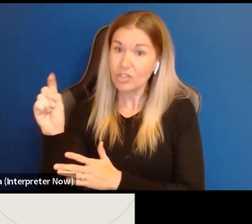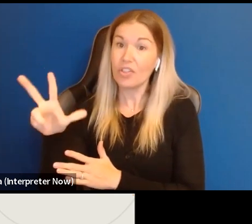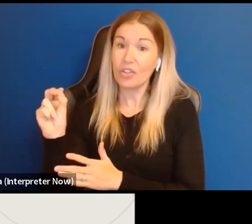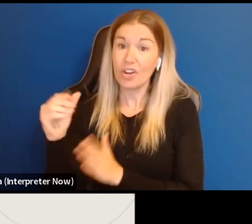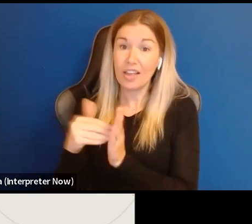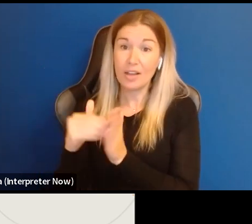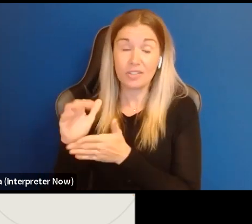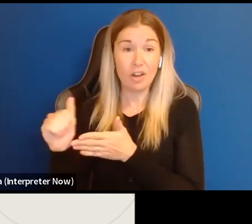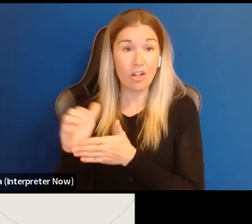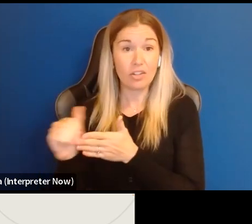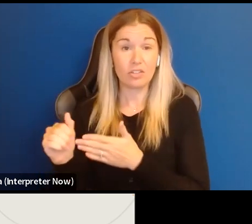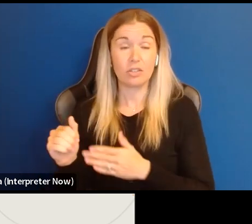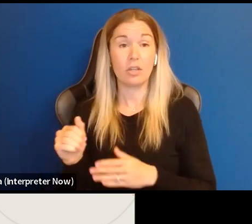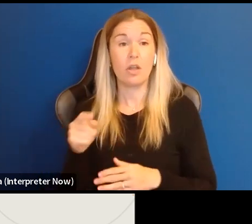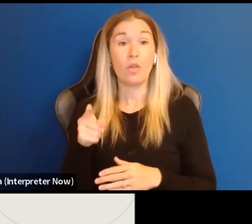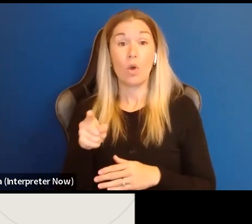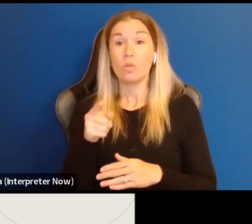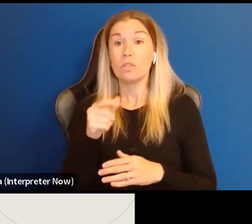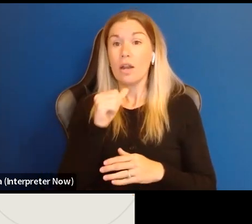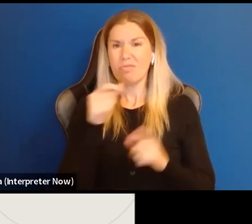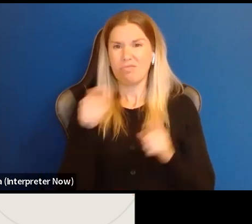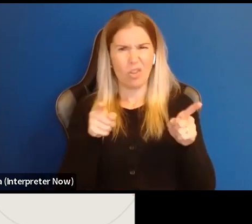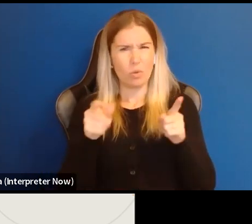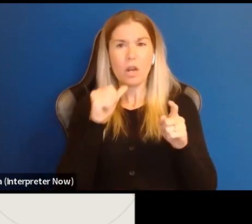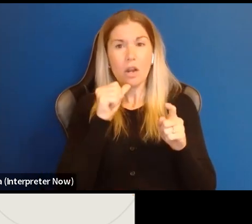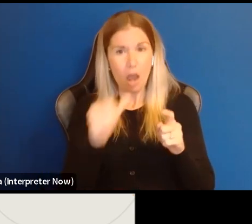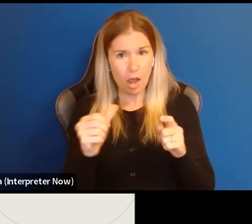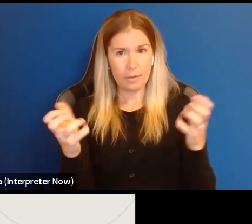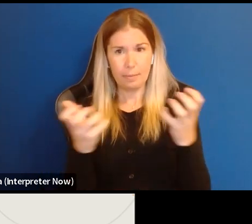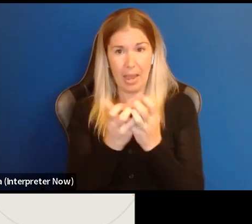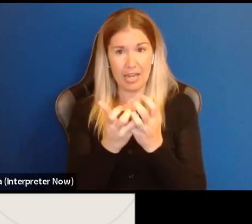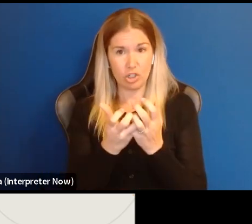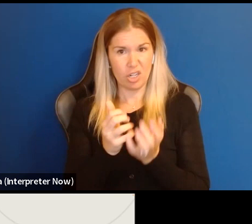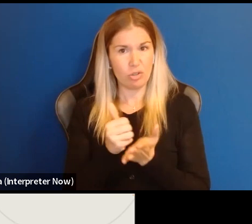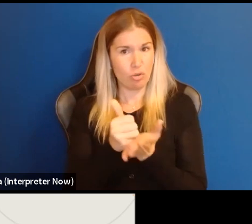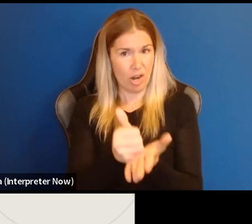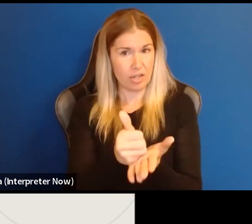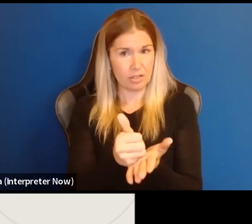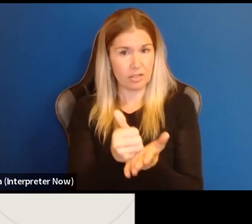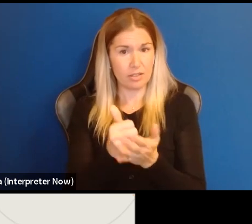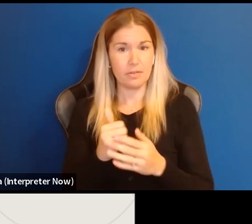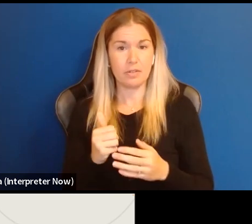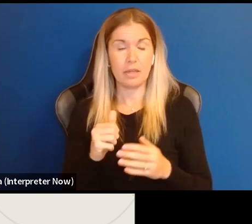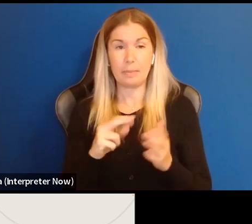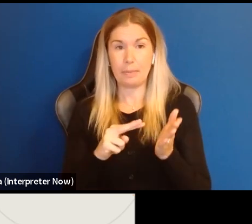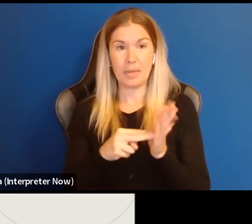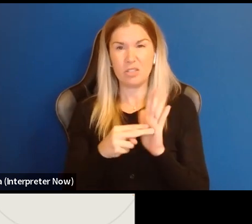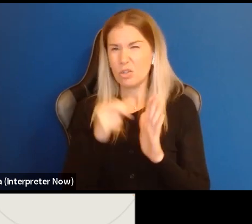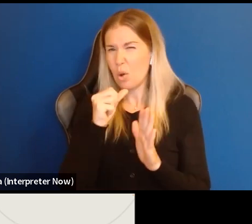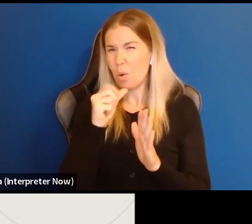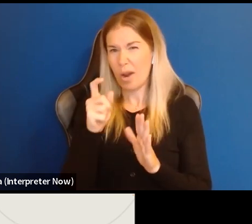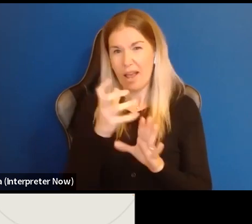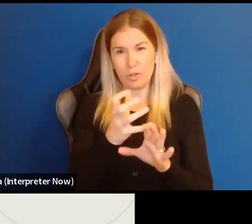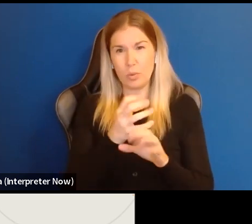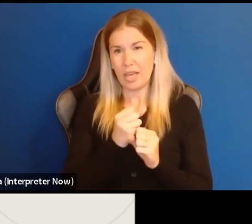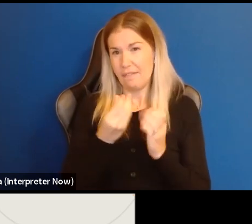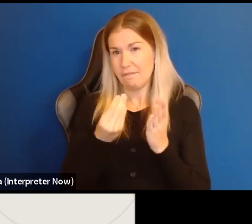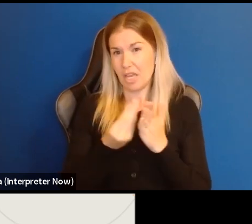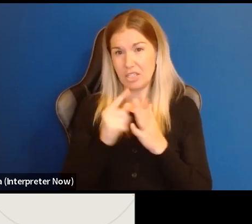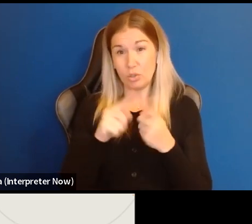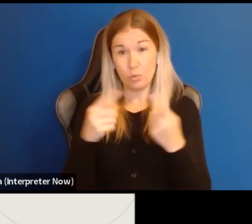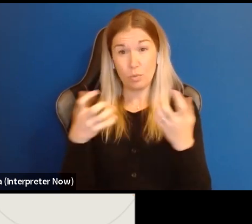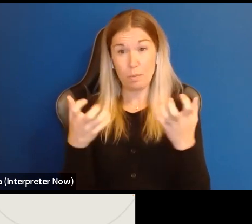And those are non matching grants that don't have so you don't have to secure funding to match these grants there,